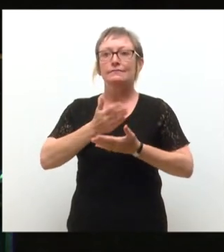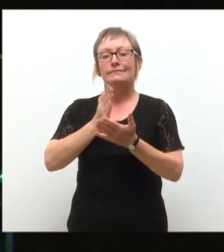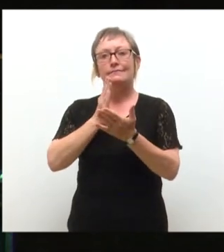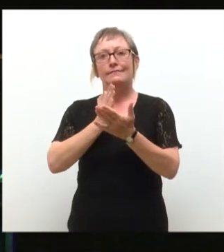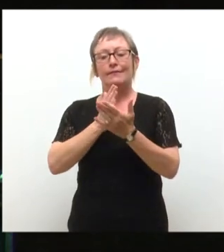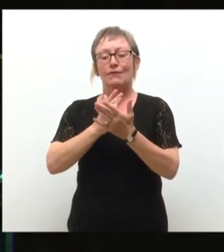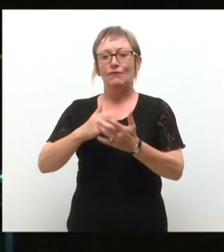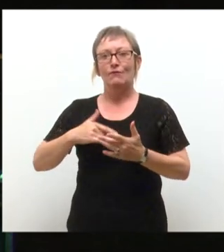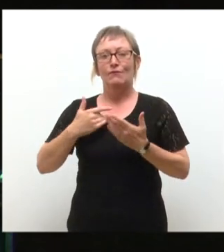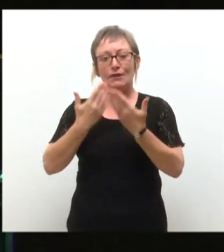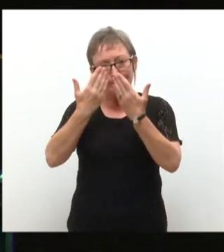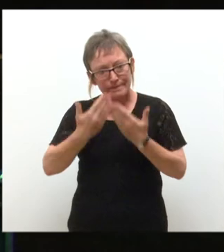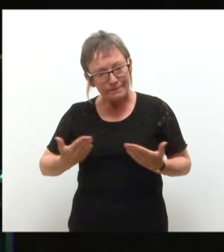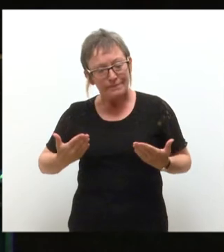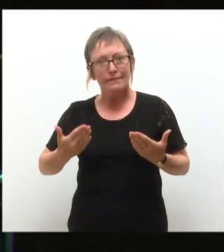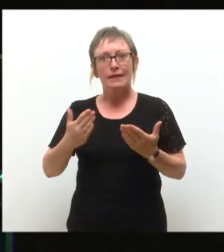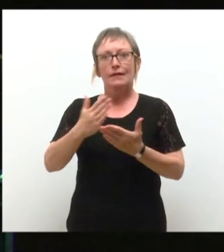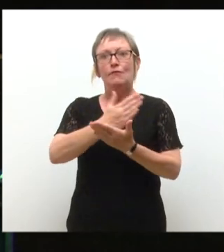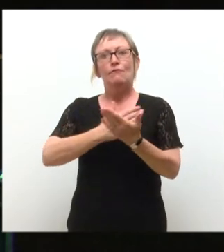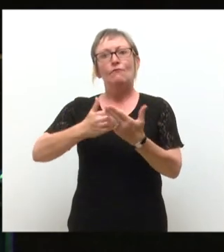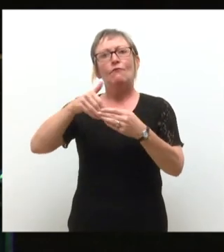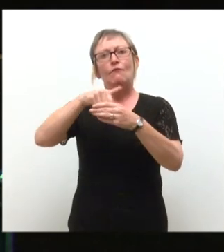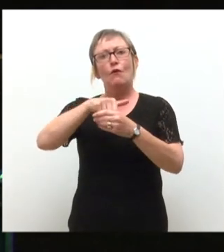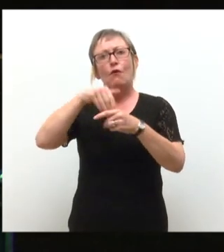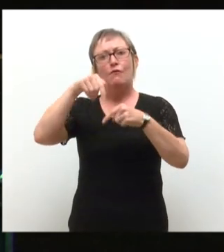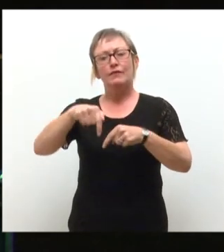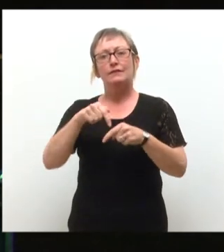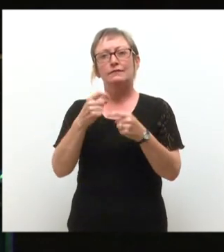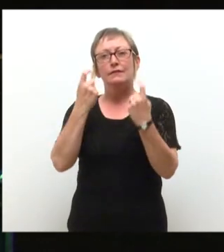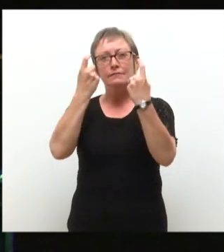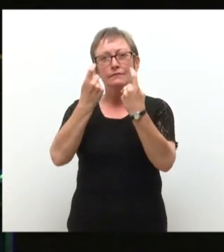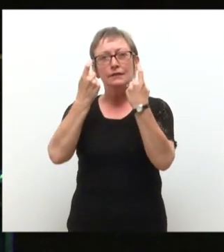part of this forward-thinking, leading University.